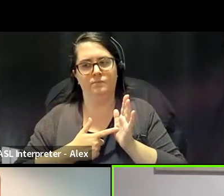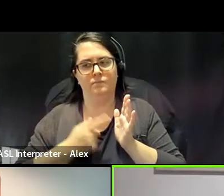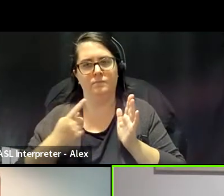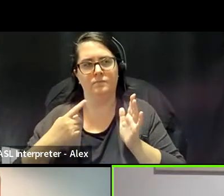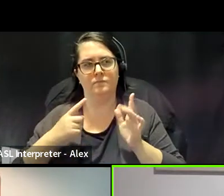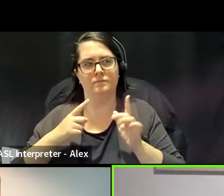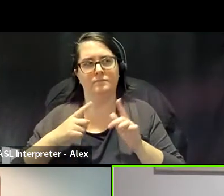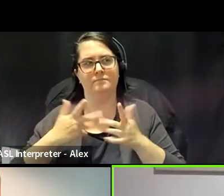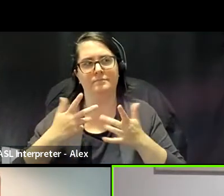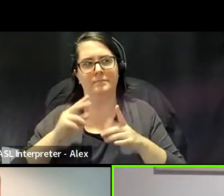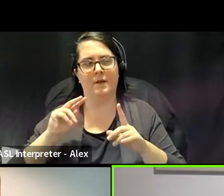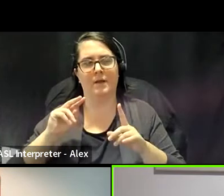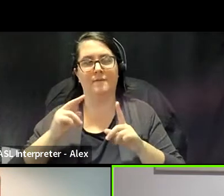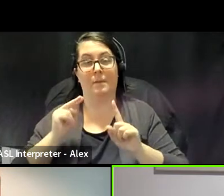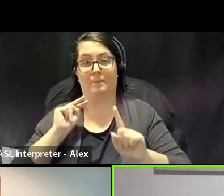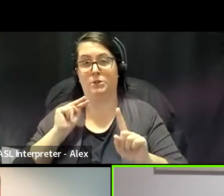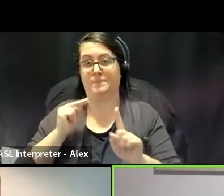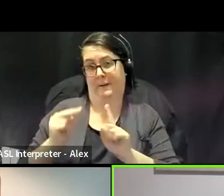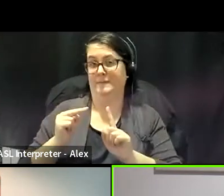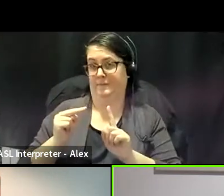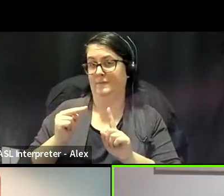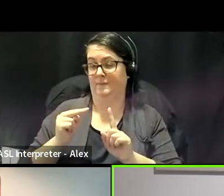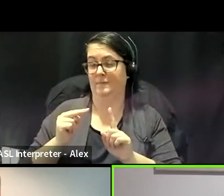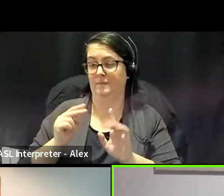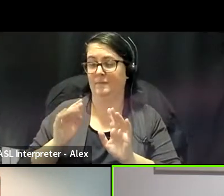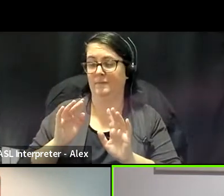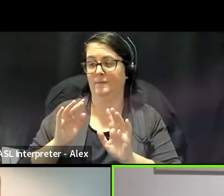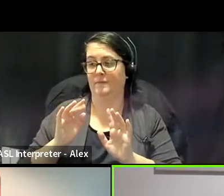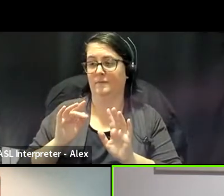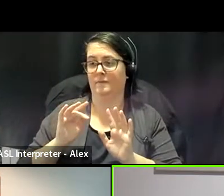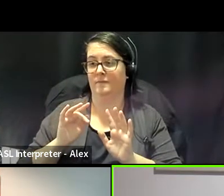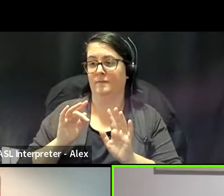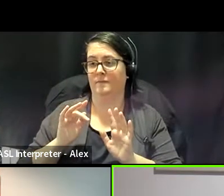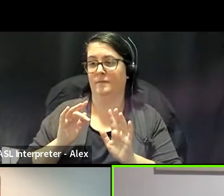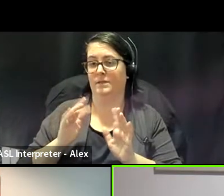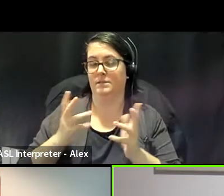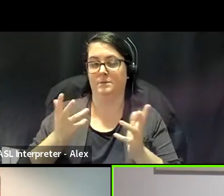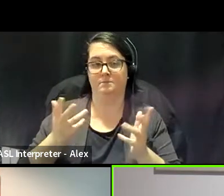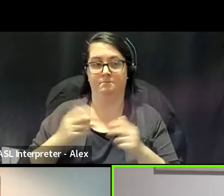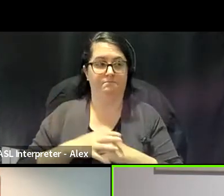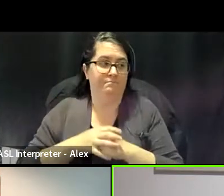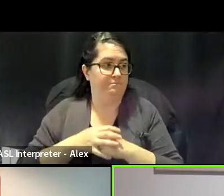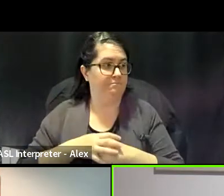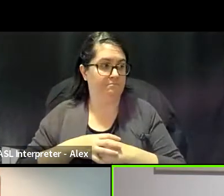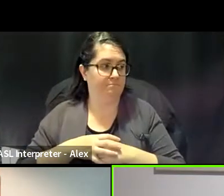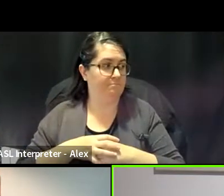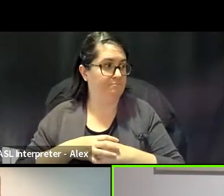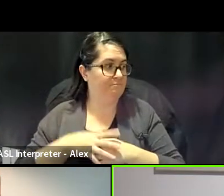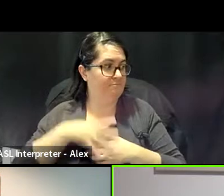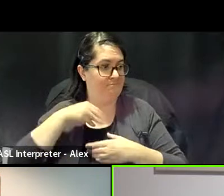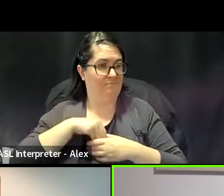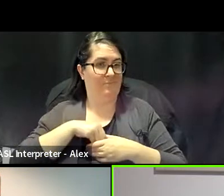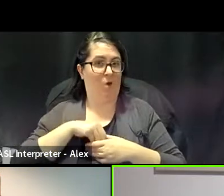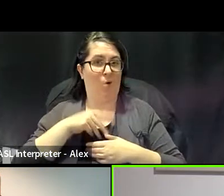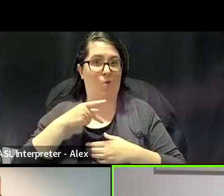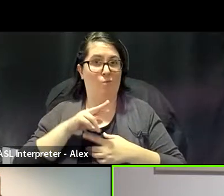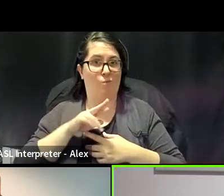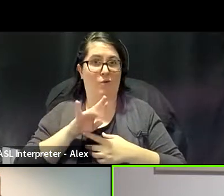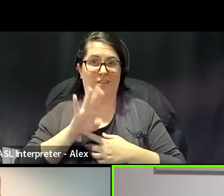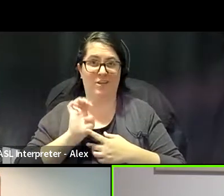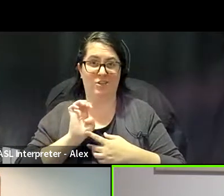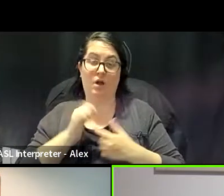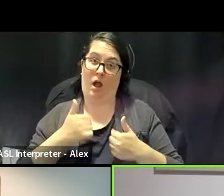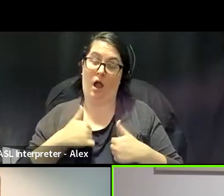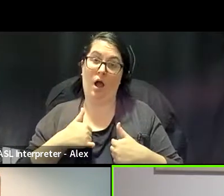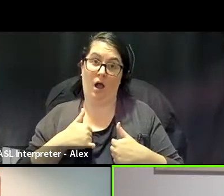from, uh, a space of, uh, you know, our own inherent privilege, I am very privileged now